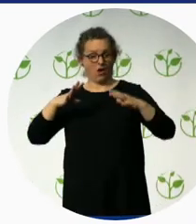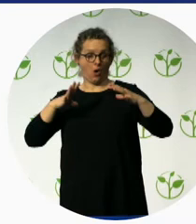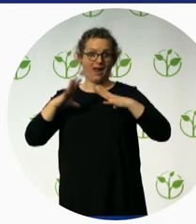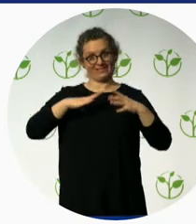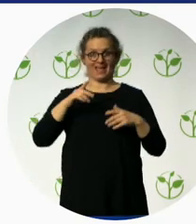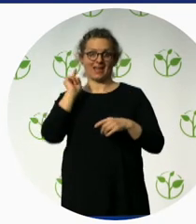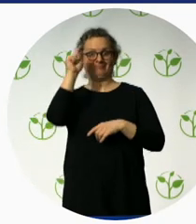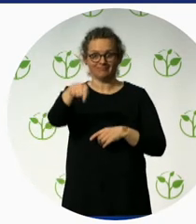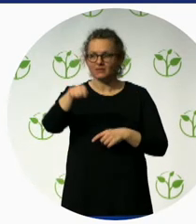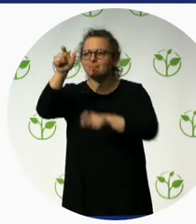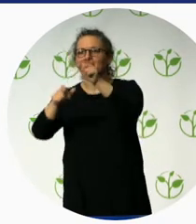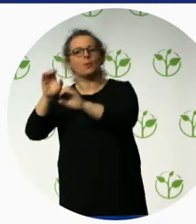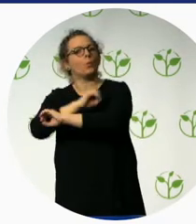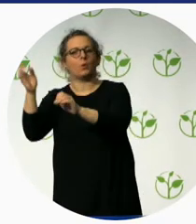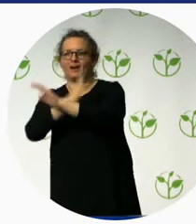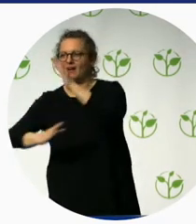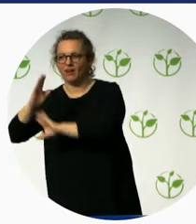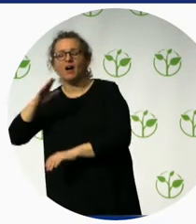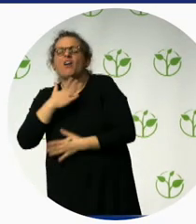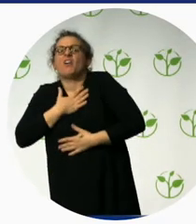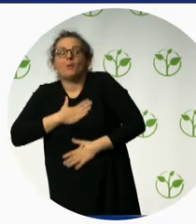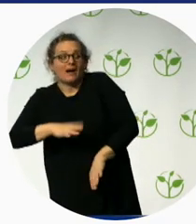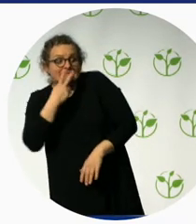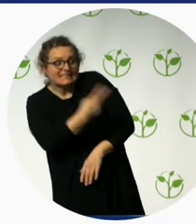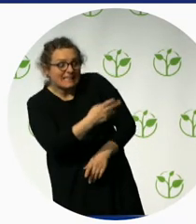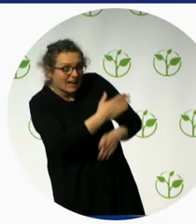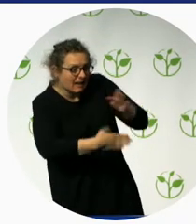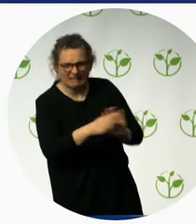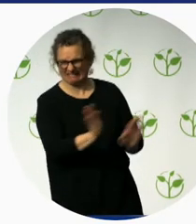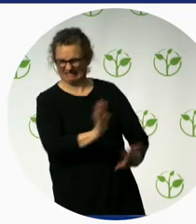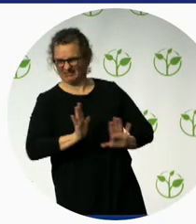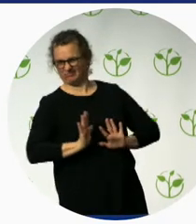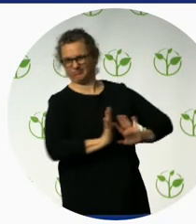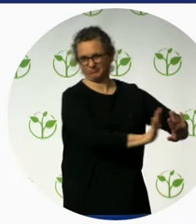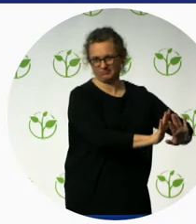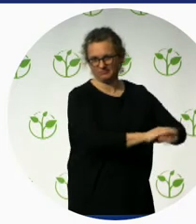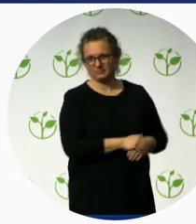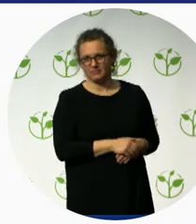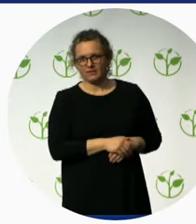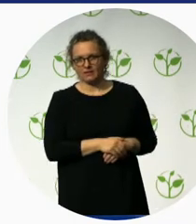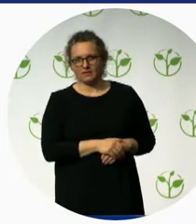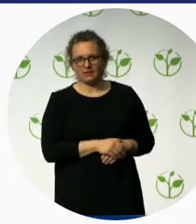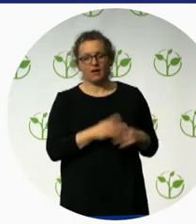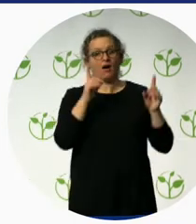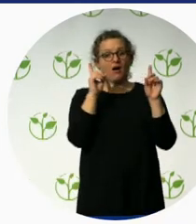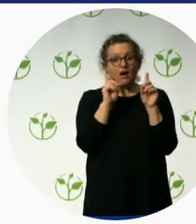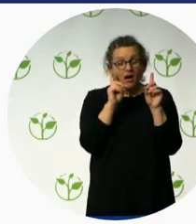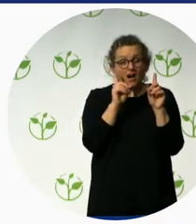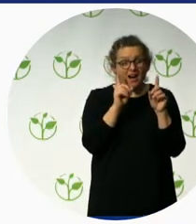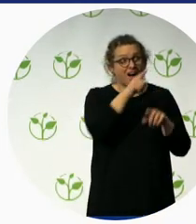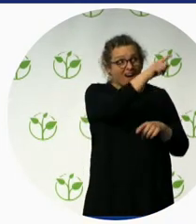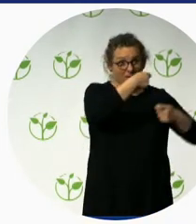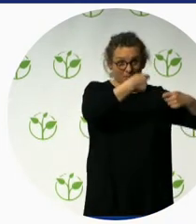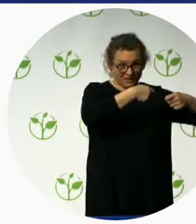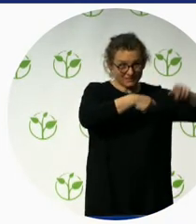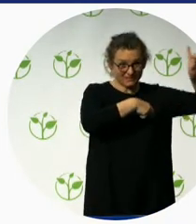among others so this the same person now is one of the activist